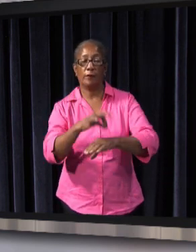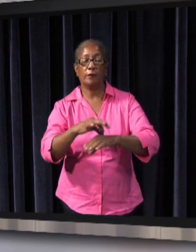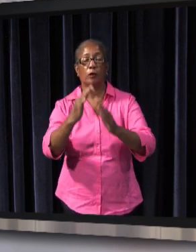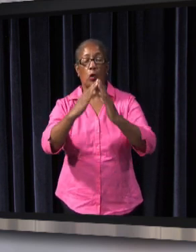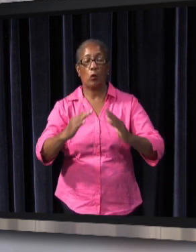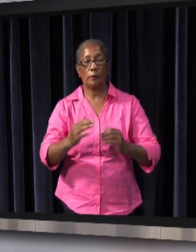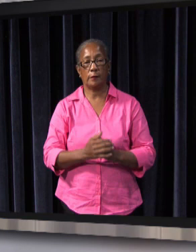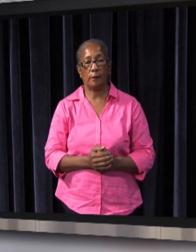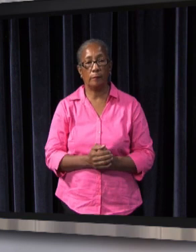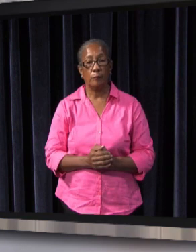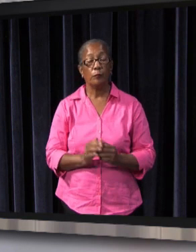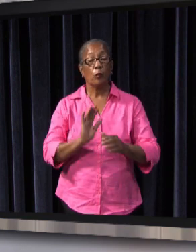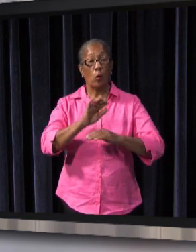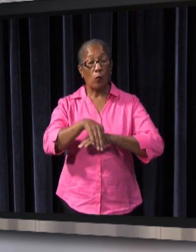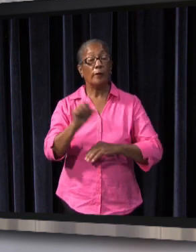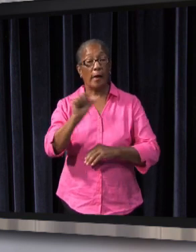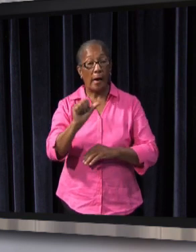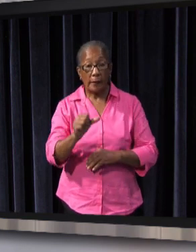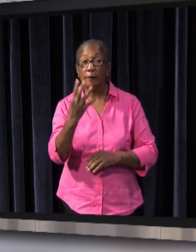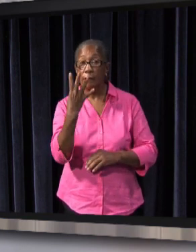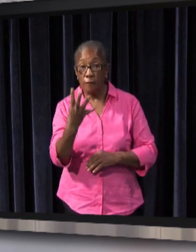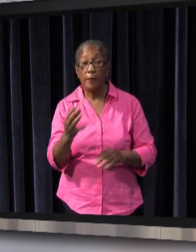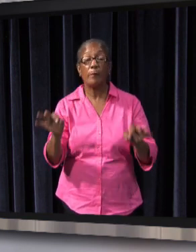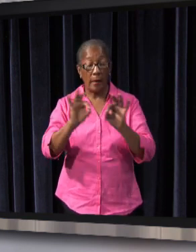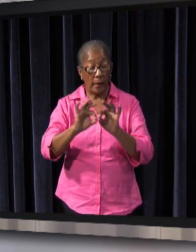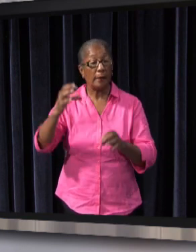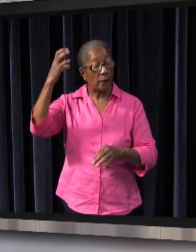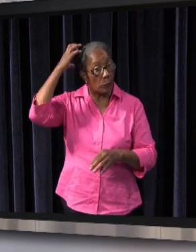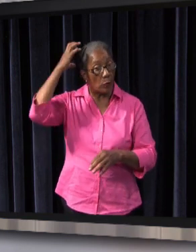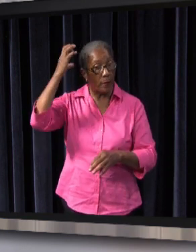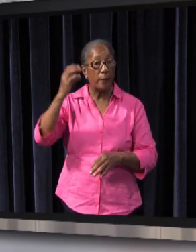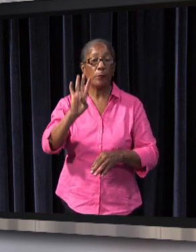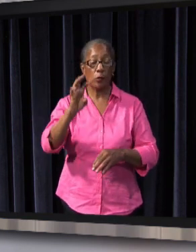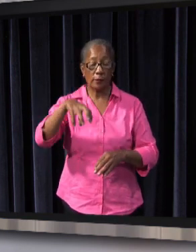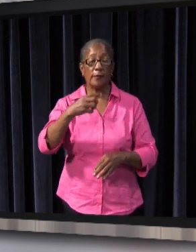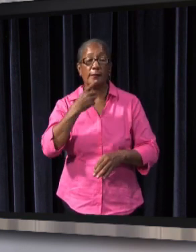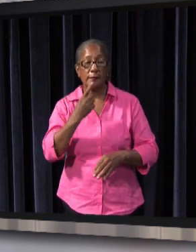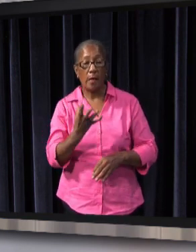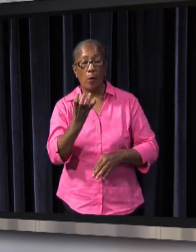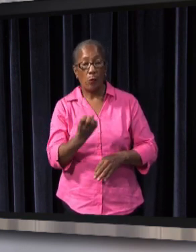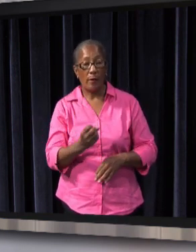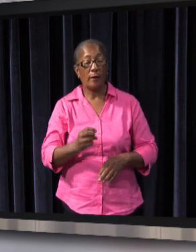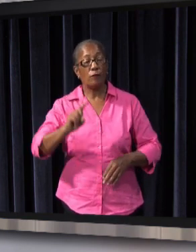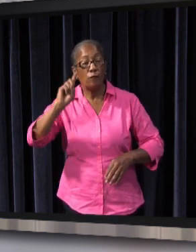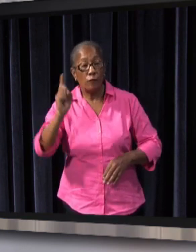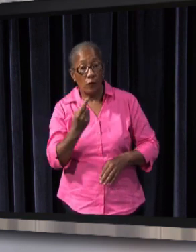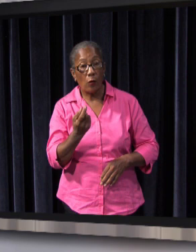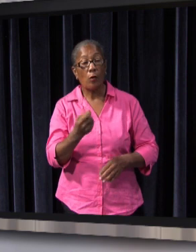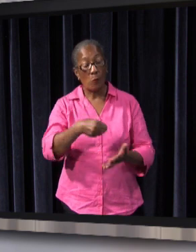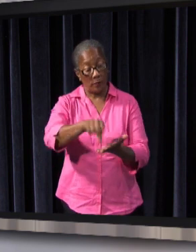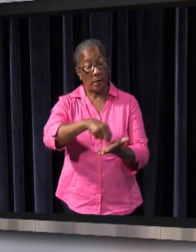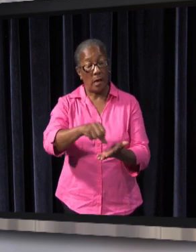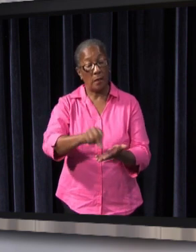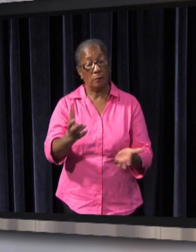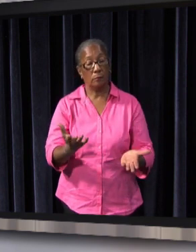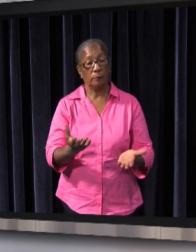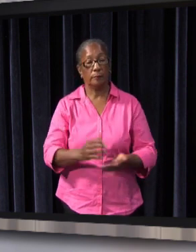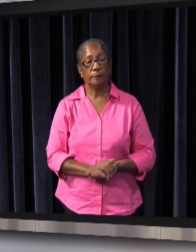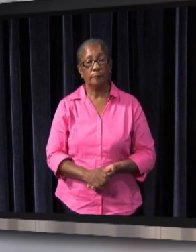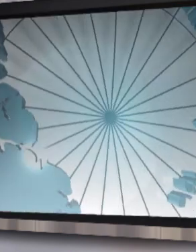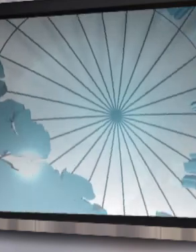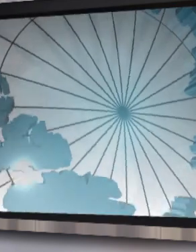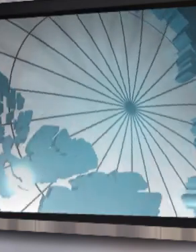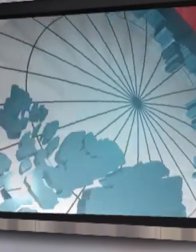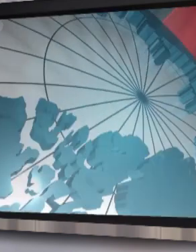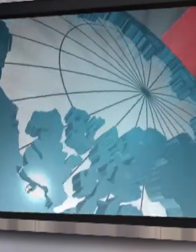by the end of March. And with regard to the other four important points, Brondenstein would like to see an early